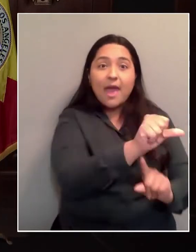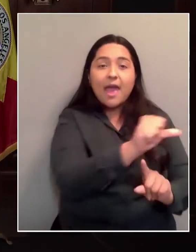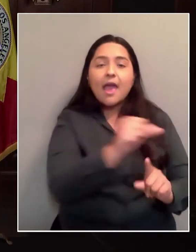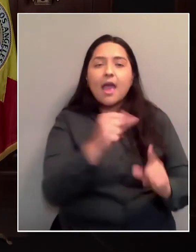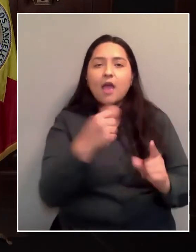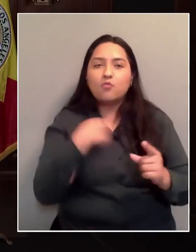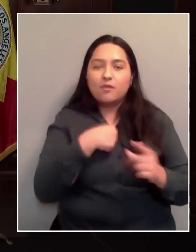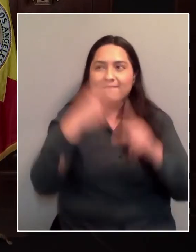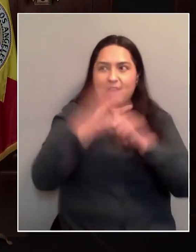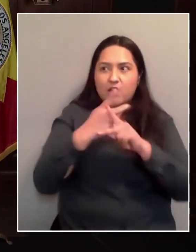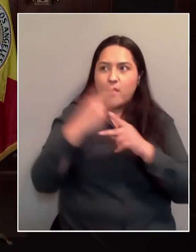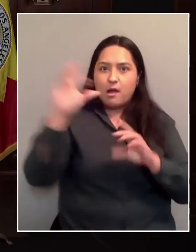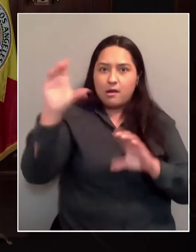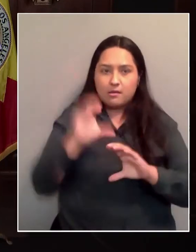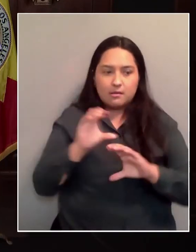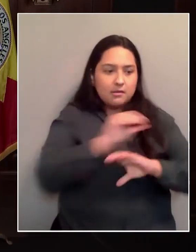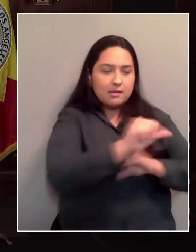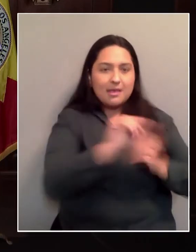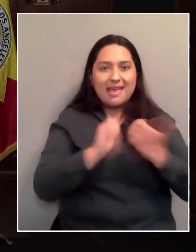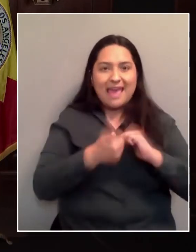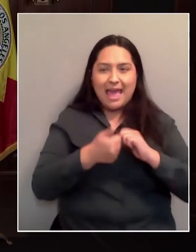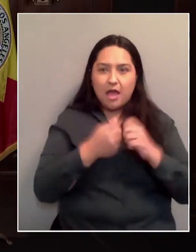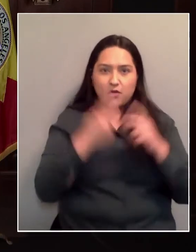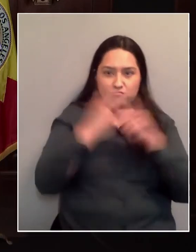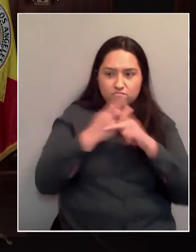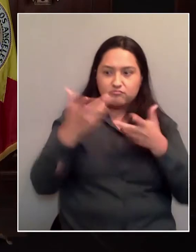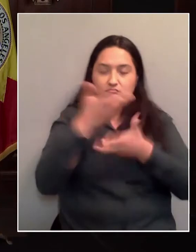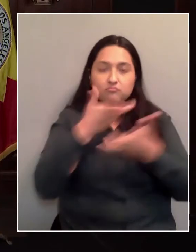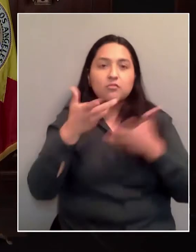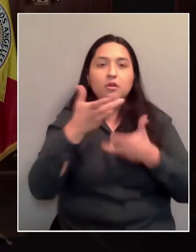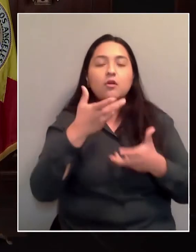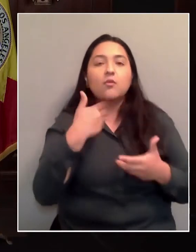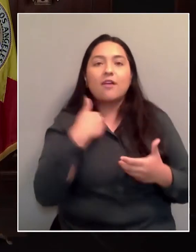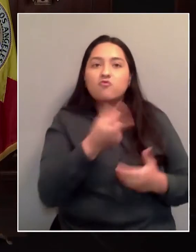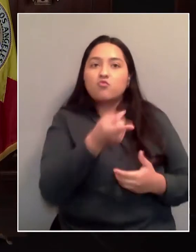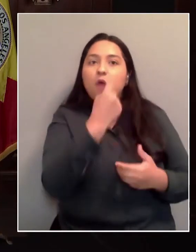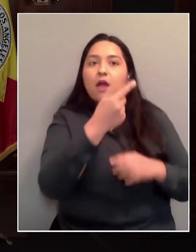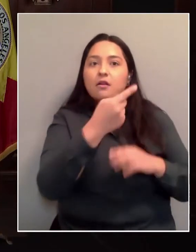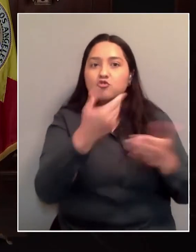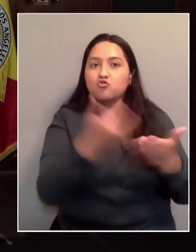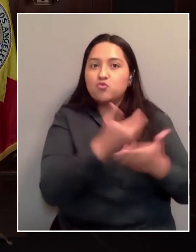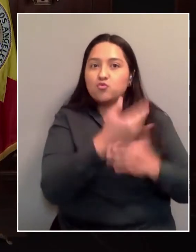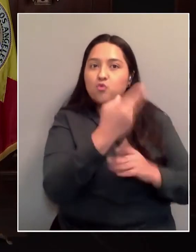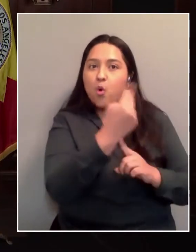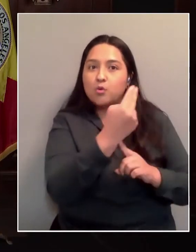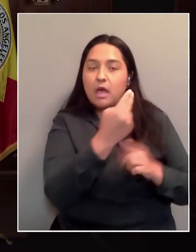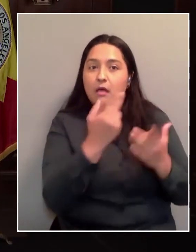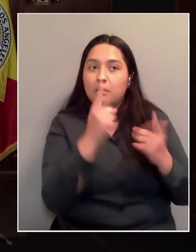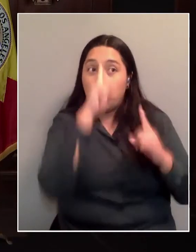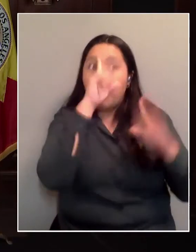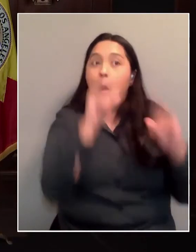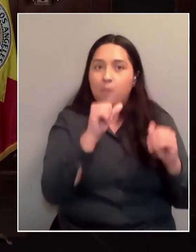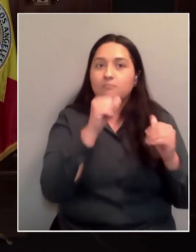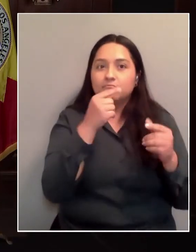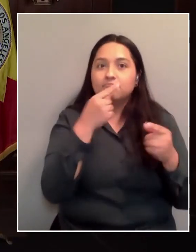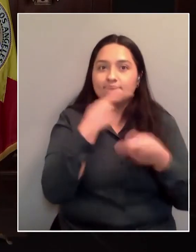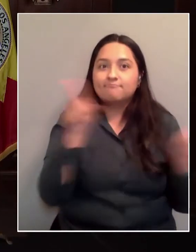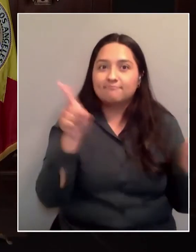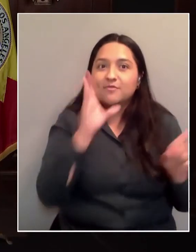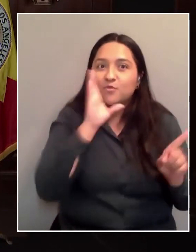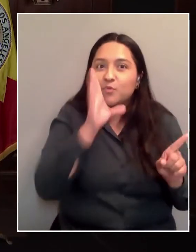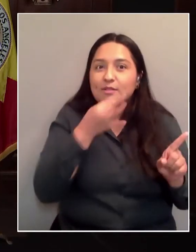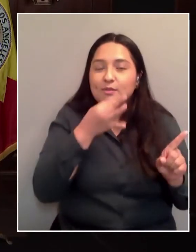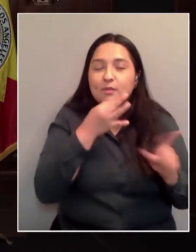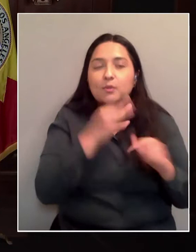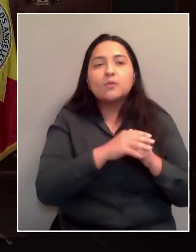We have a hotel, at least one, that we think would be a new one that hopefully we can announce in the coming weeks. We're actively looking at others. And the